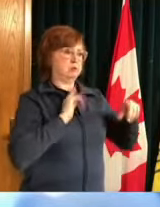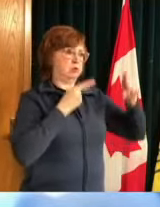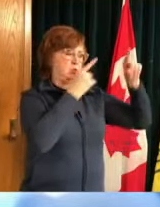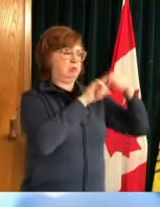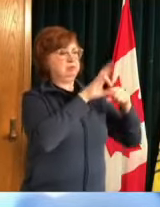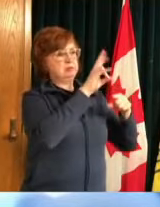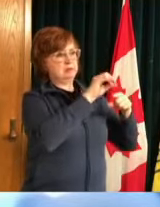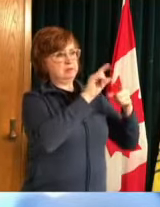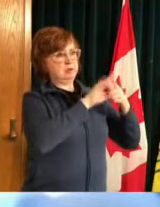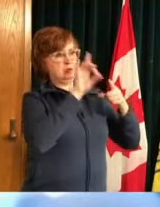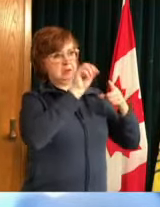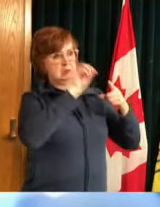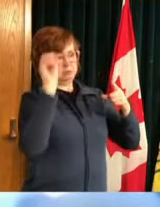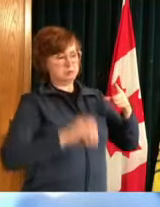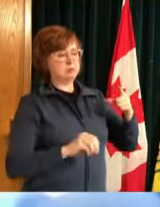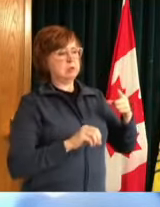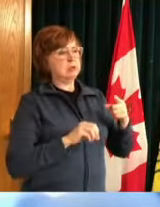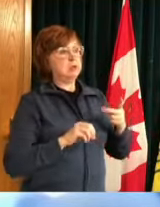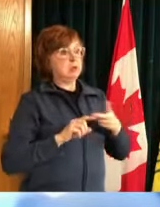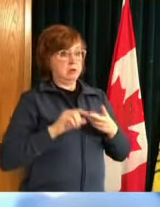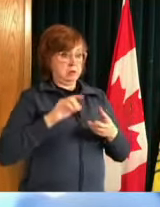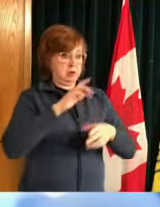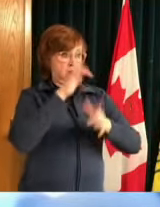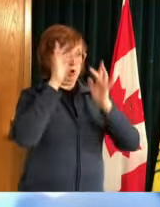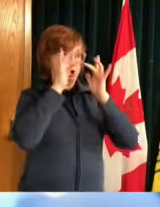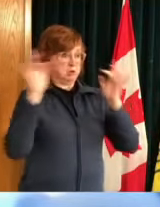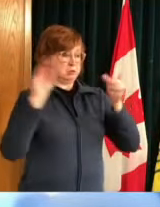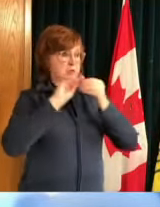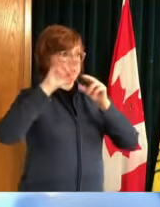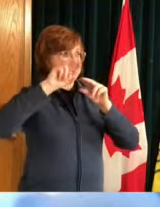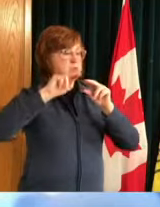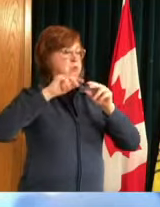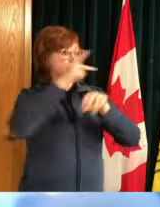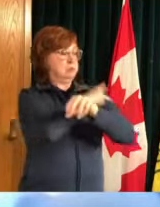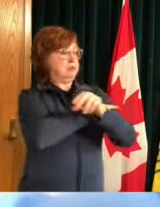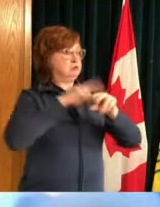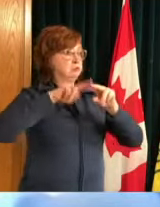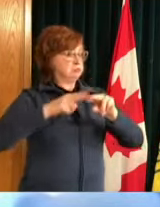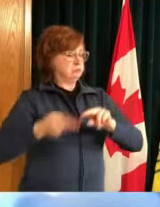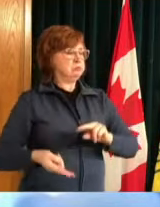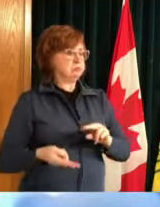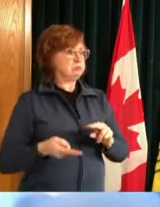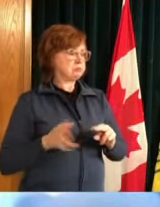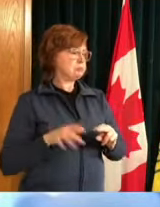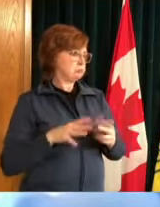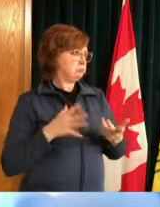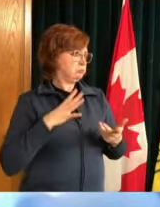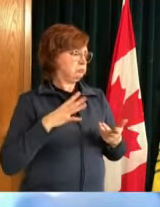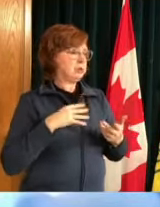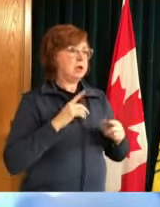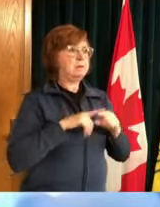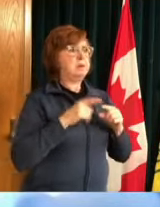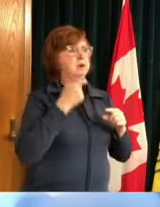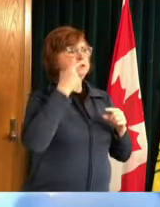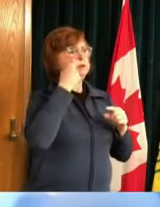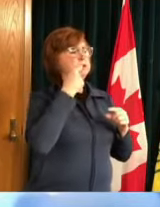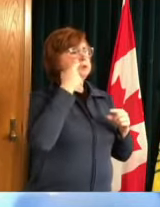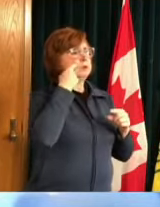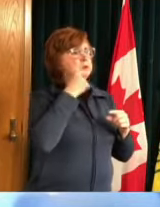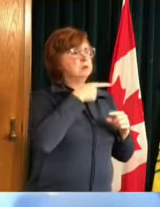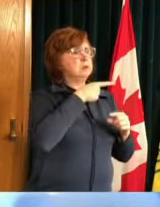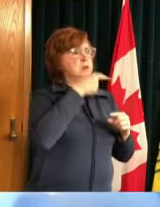hospitalization declining as the premier cited example from north dakota it's going to be so important for us to continue to abide by public health measures